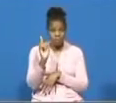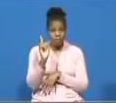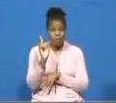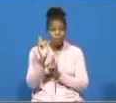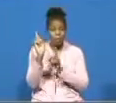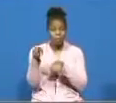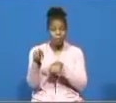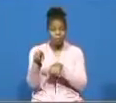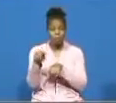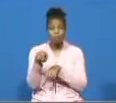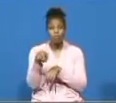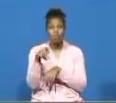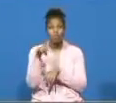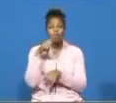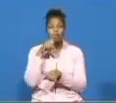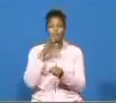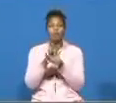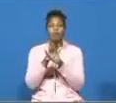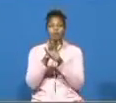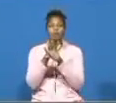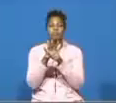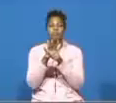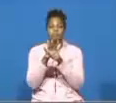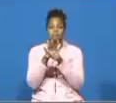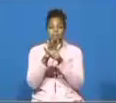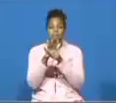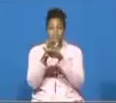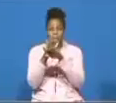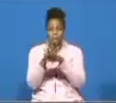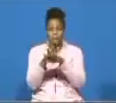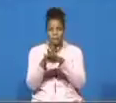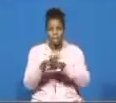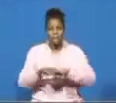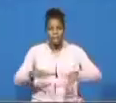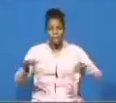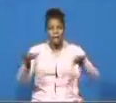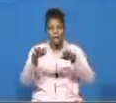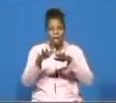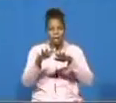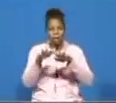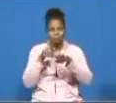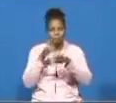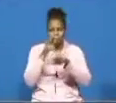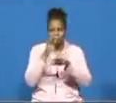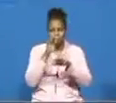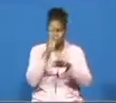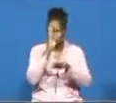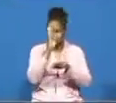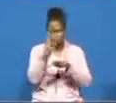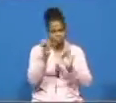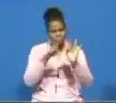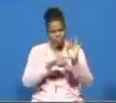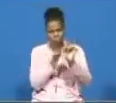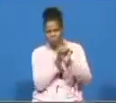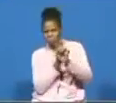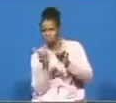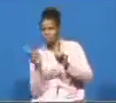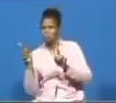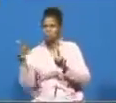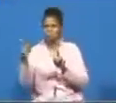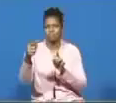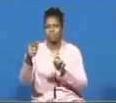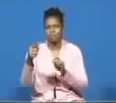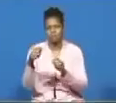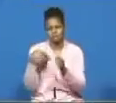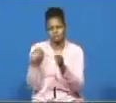they somehow had to detour at this point why did they have to detour because as they approached the